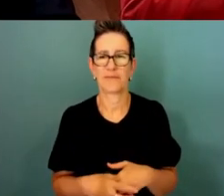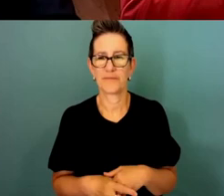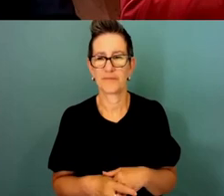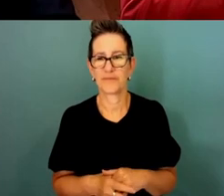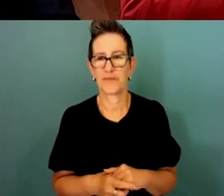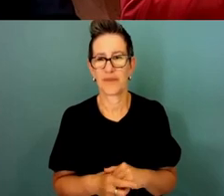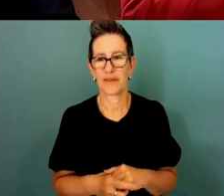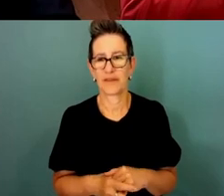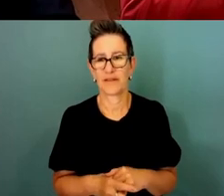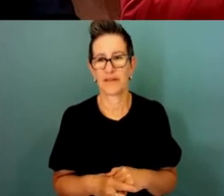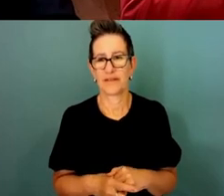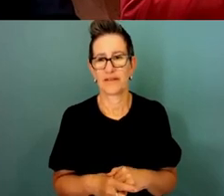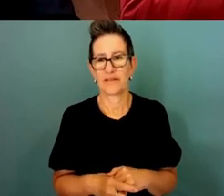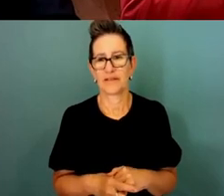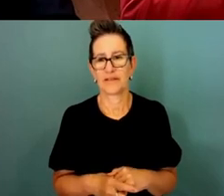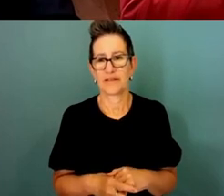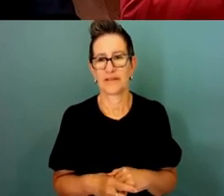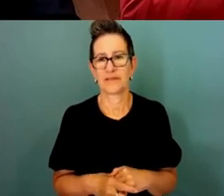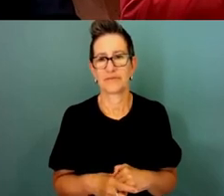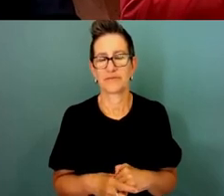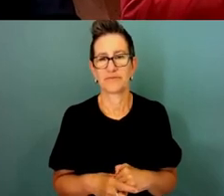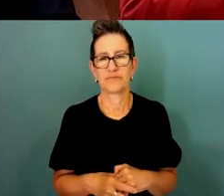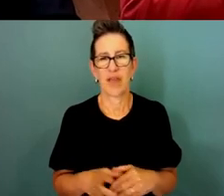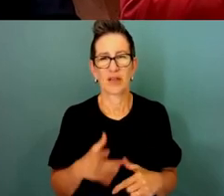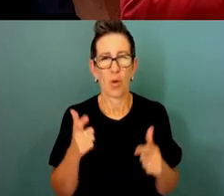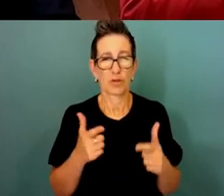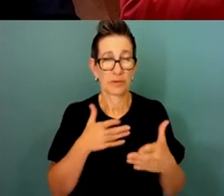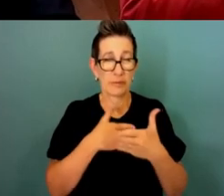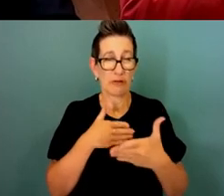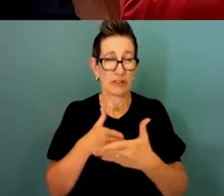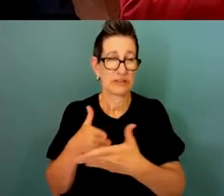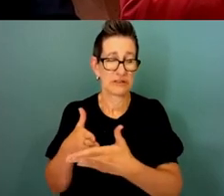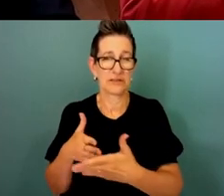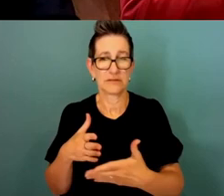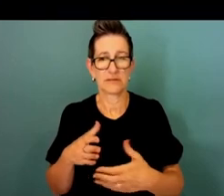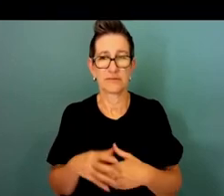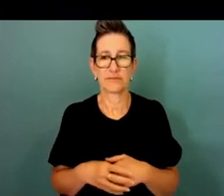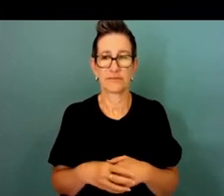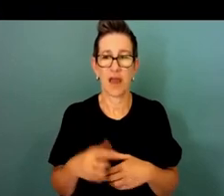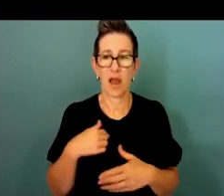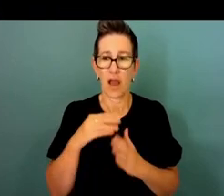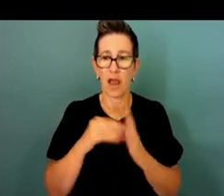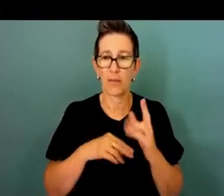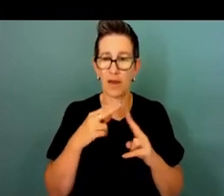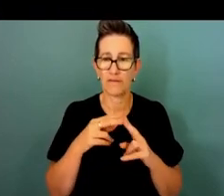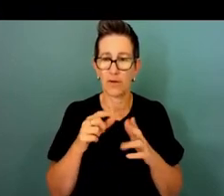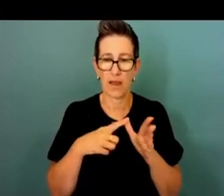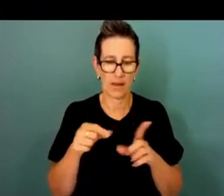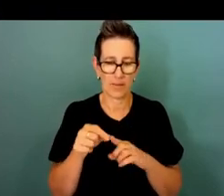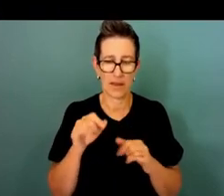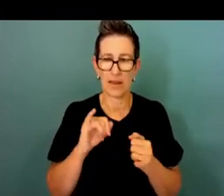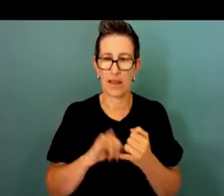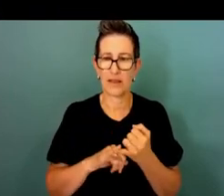the barriers are so high that you're not going to get those people through because they'll actually get I applied for a job in the public sector